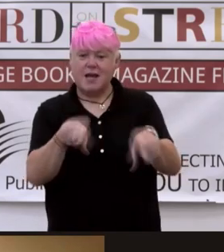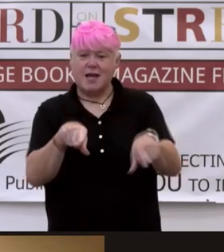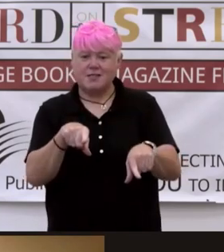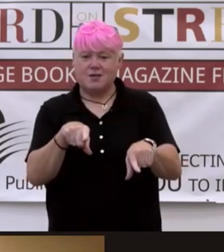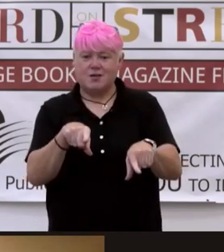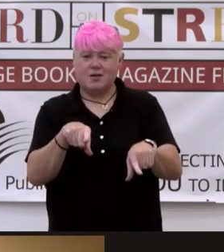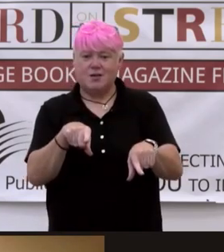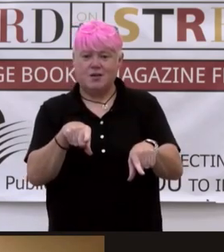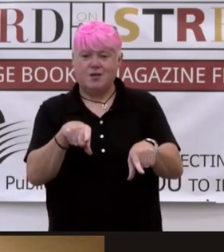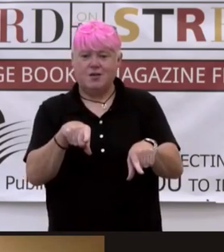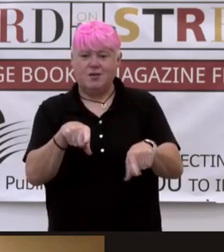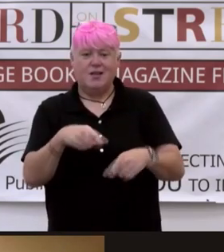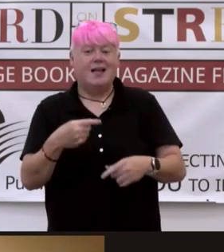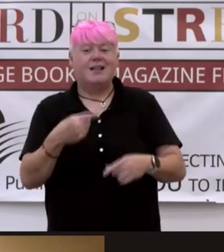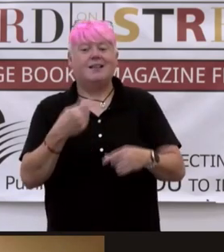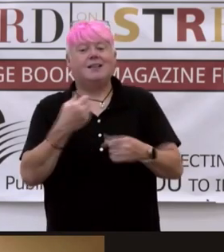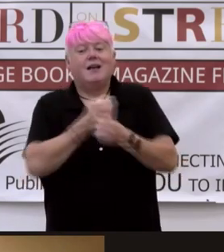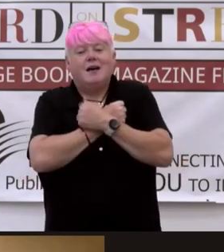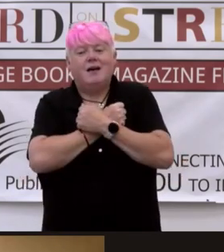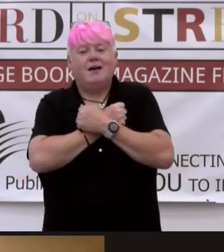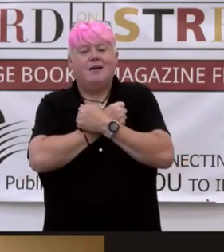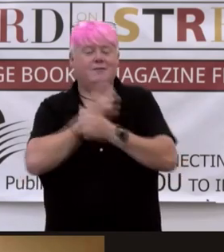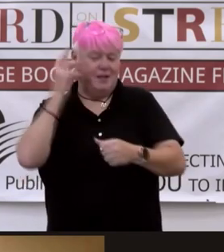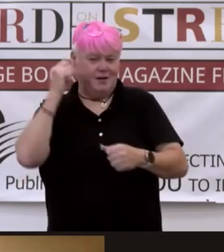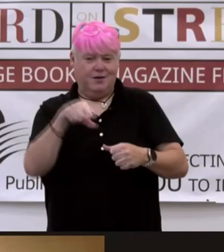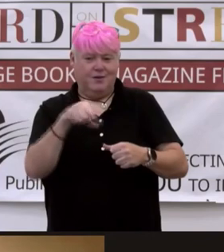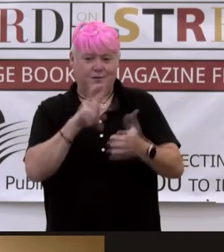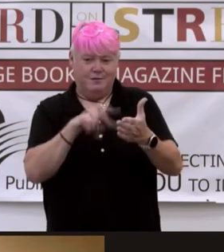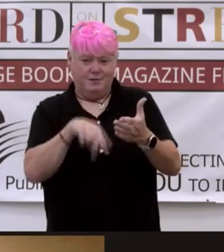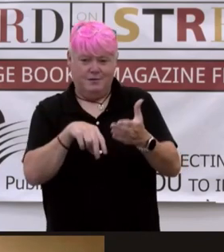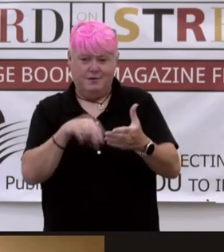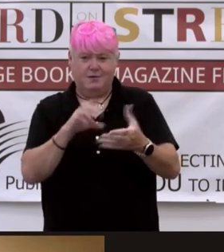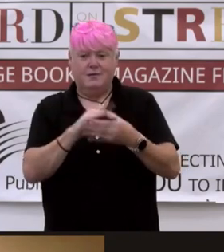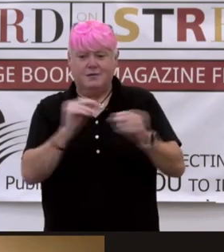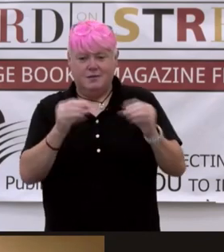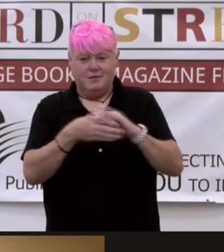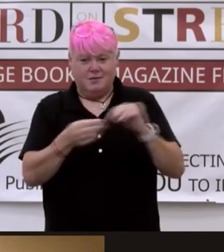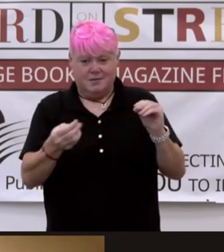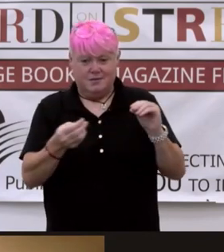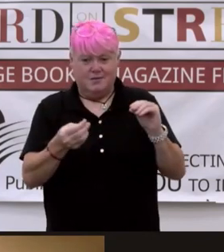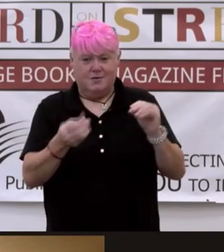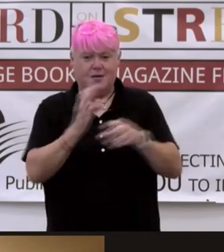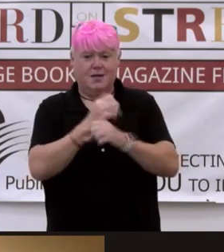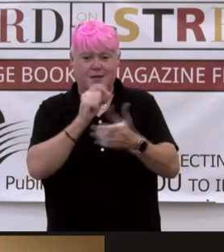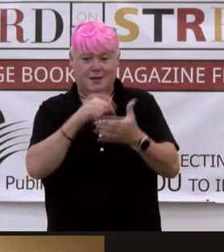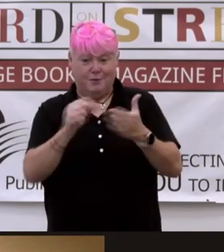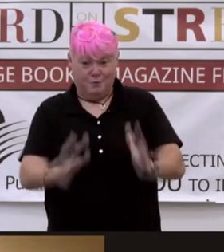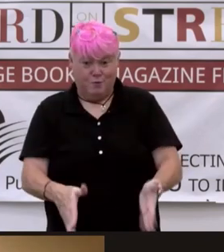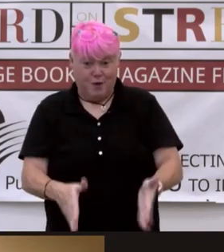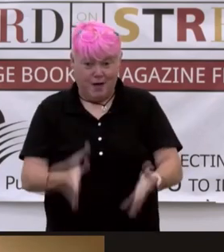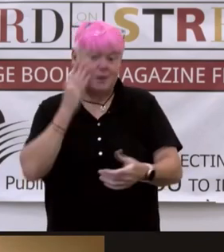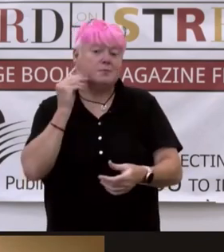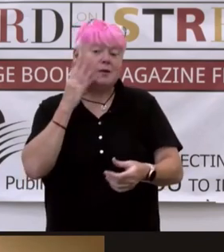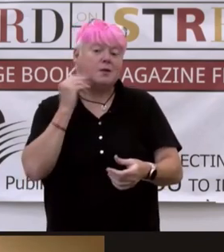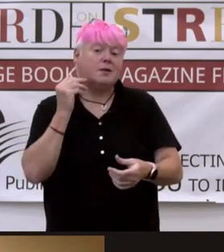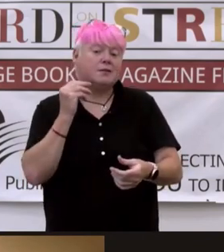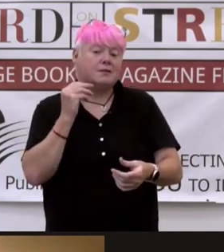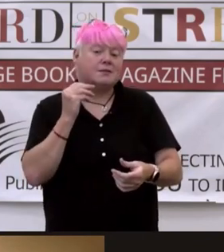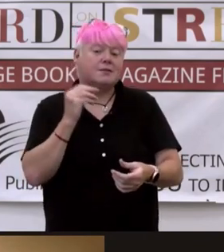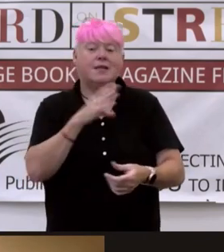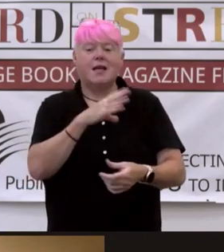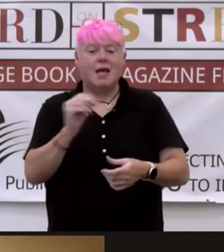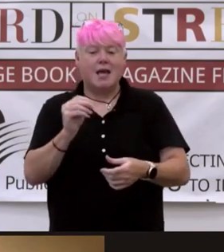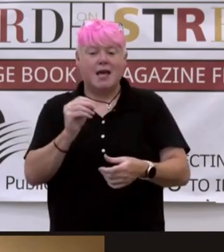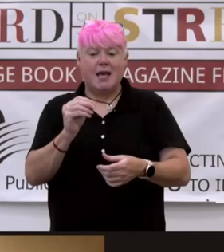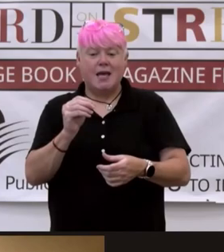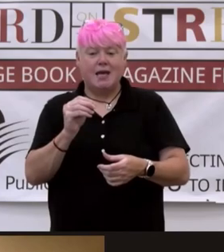Lovely again to hear you read your story and to get, you know, that author experience to add to our readings. And we look for